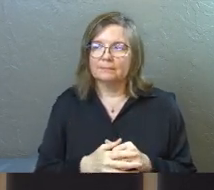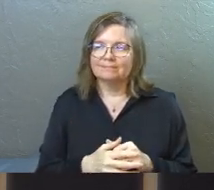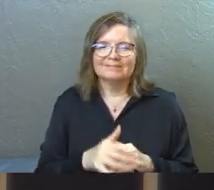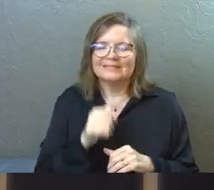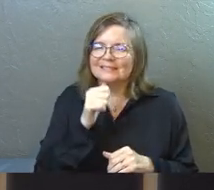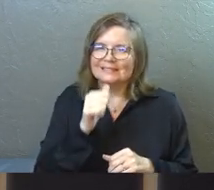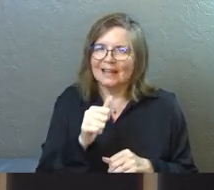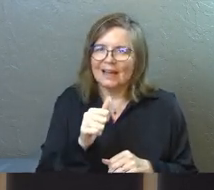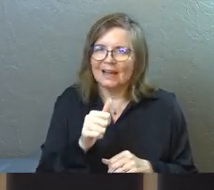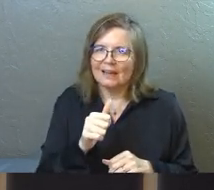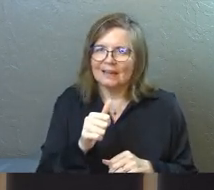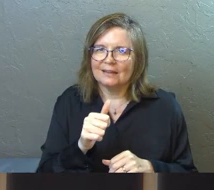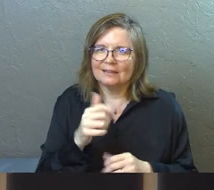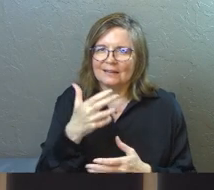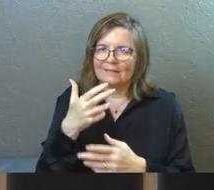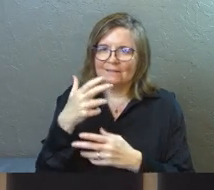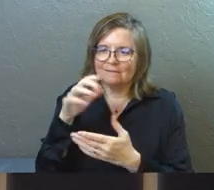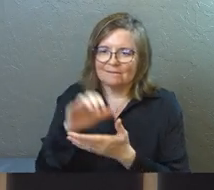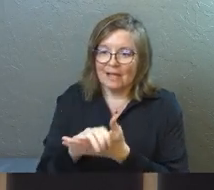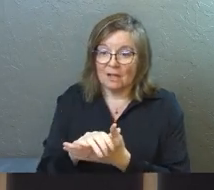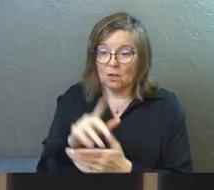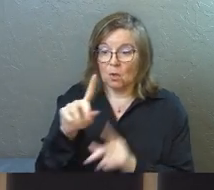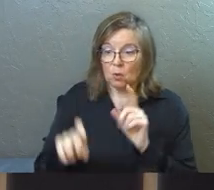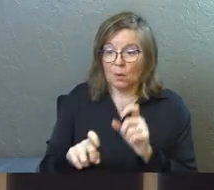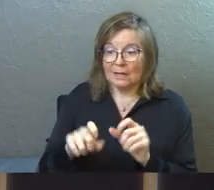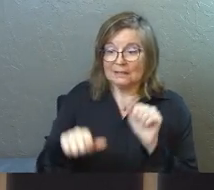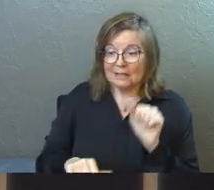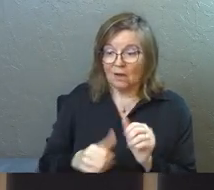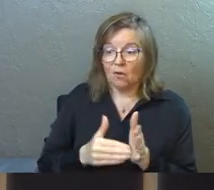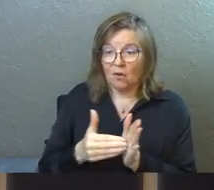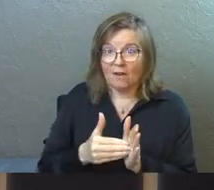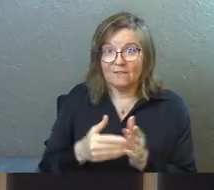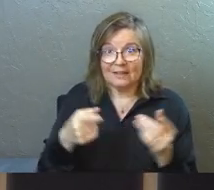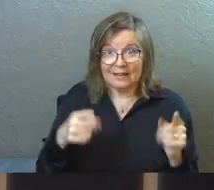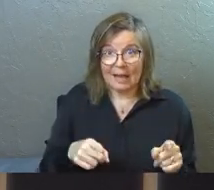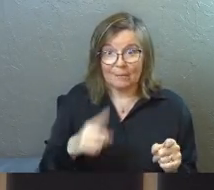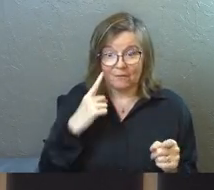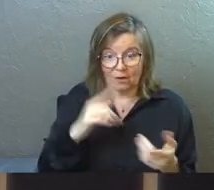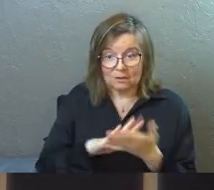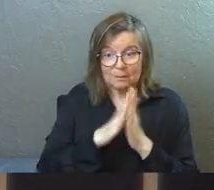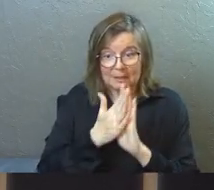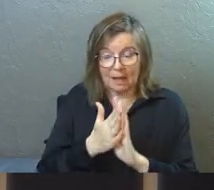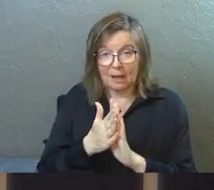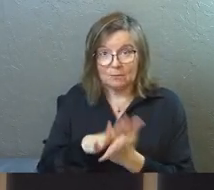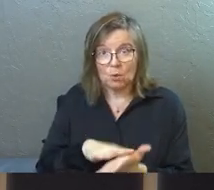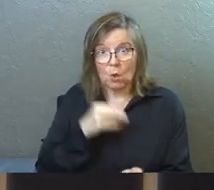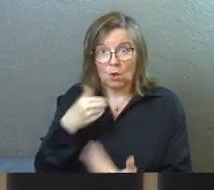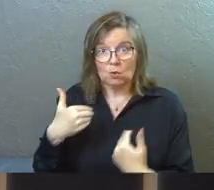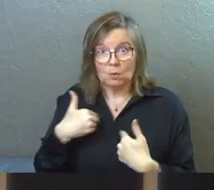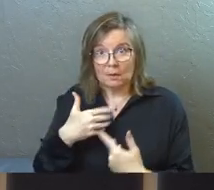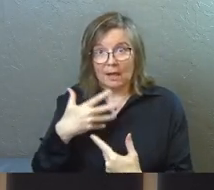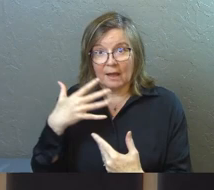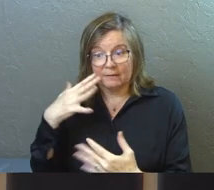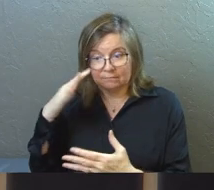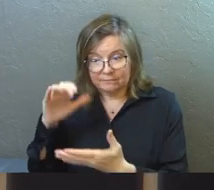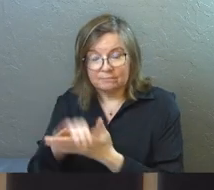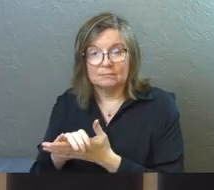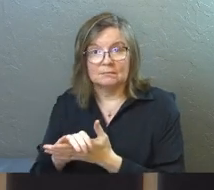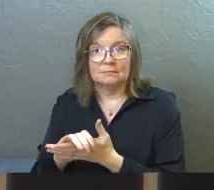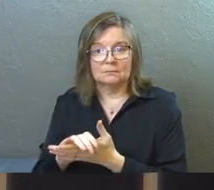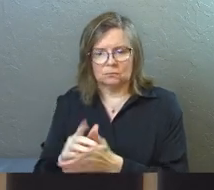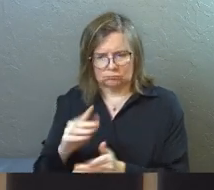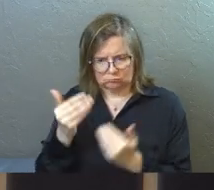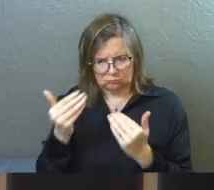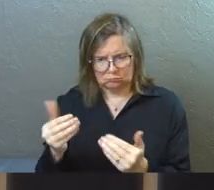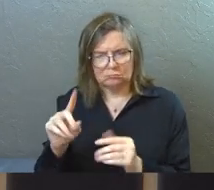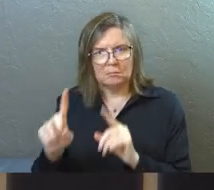It's not the antithesis of faith, guys. Questions and doubts are often the road that we take to faith. So ask your questions and